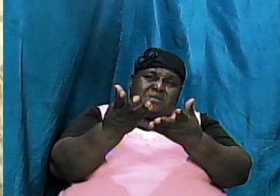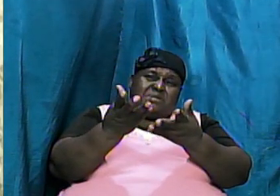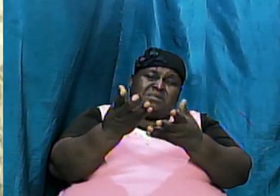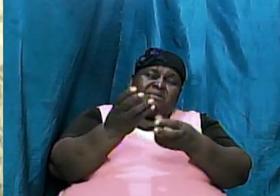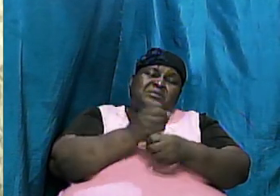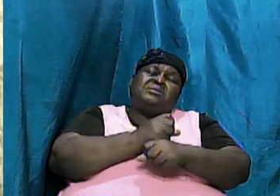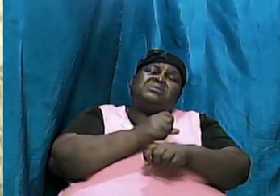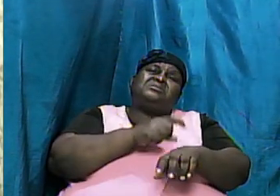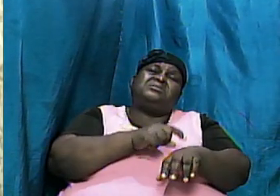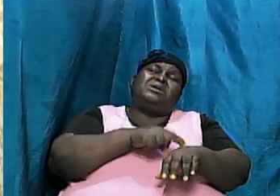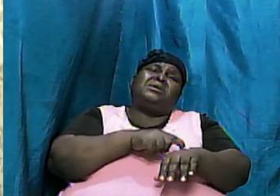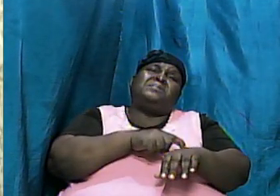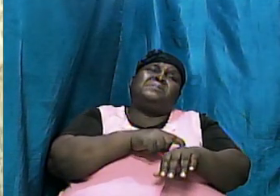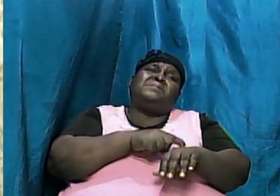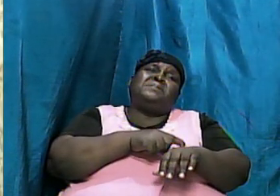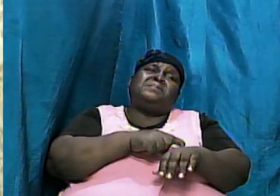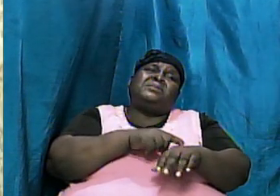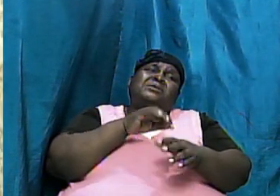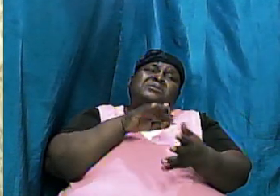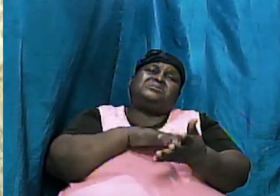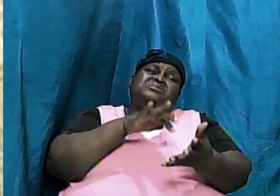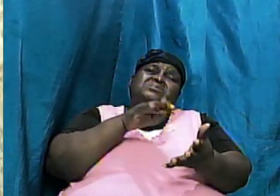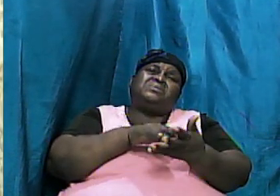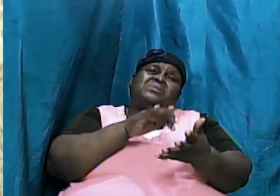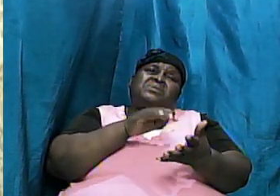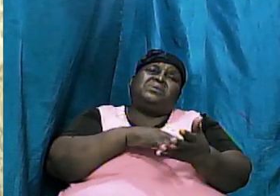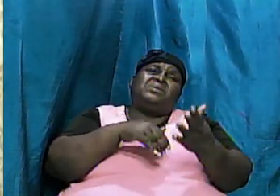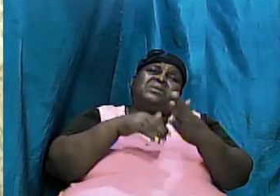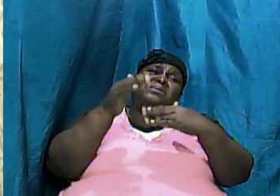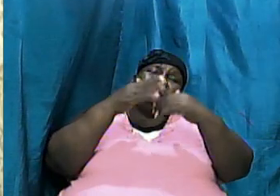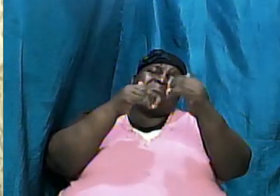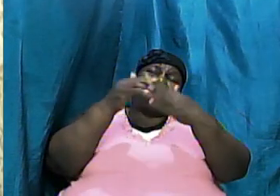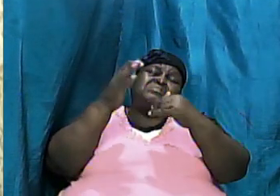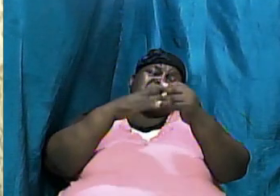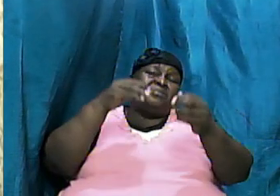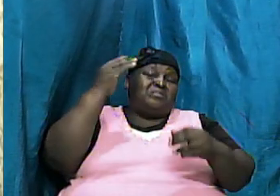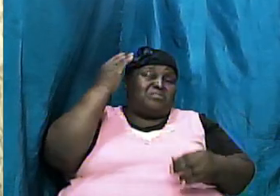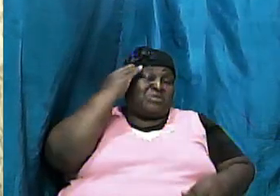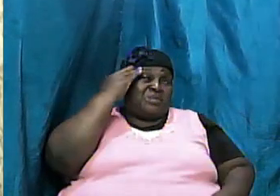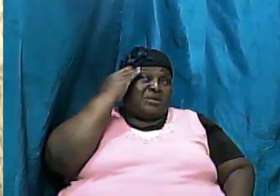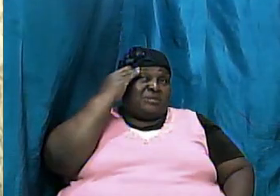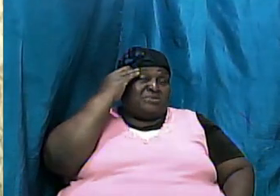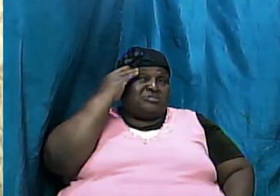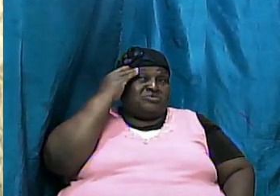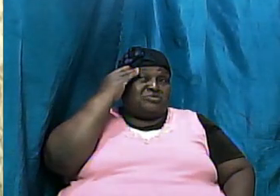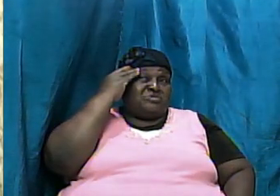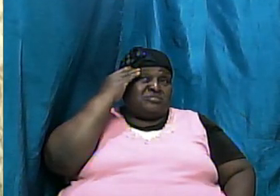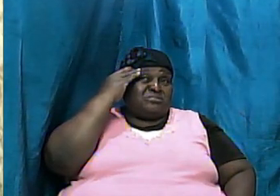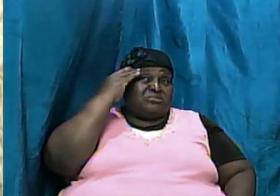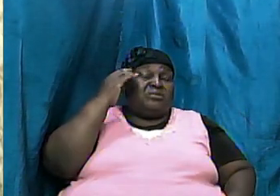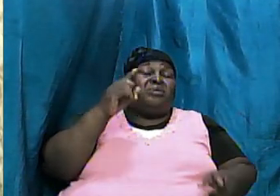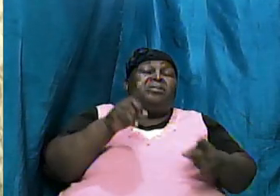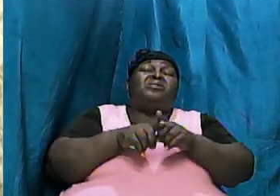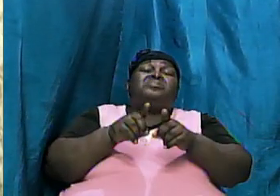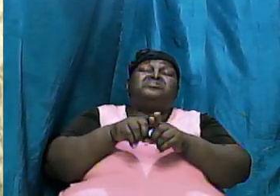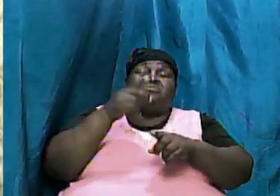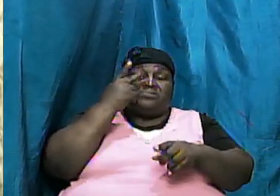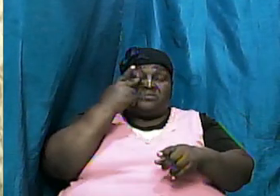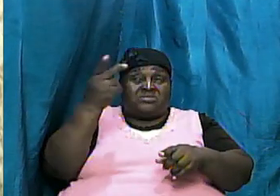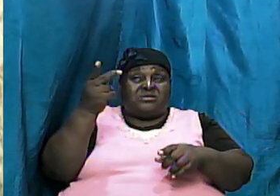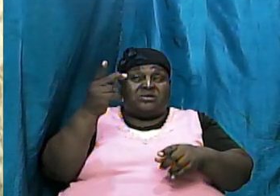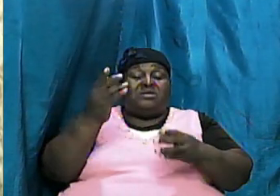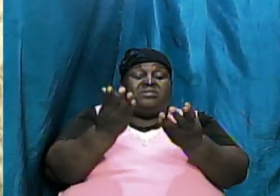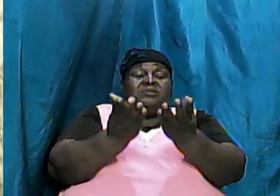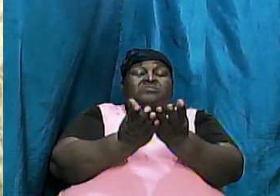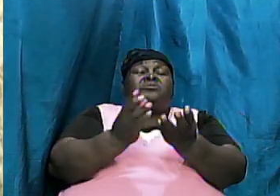time in this study to build upon our knowledge base but we will also see that the book